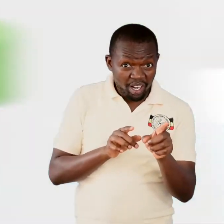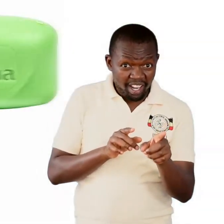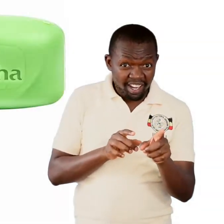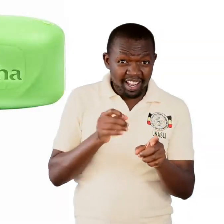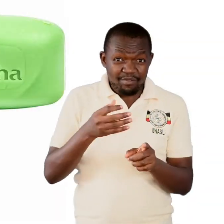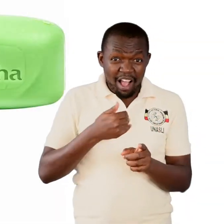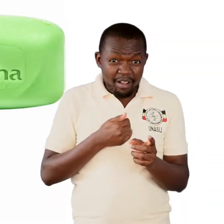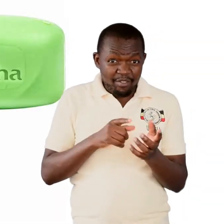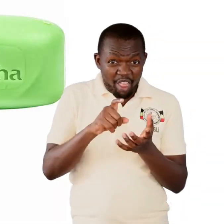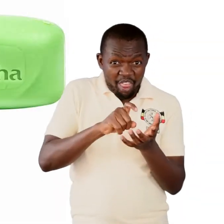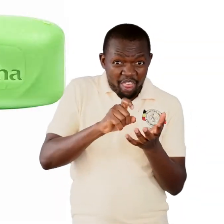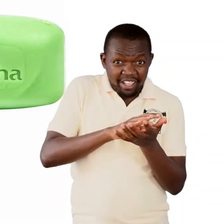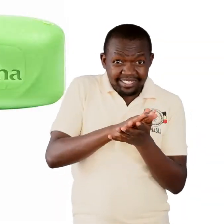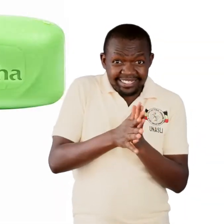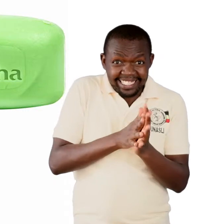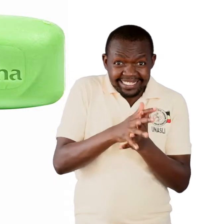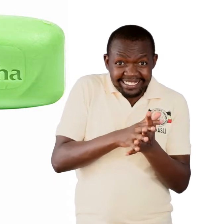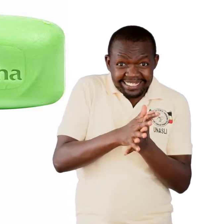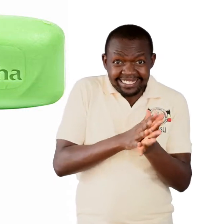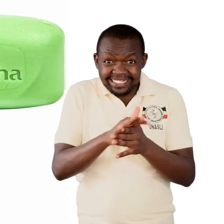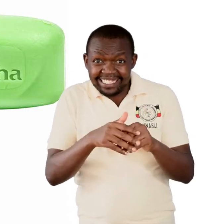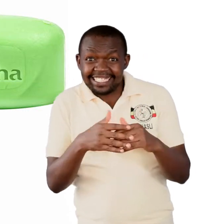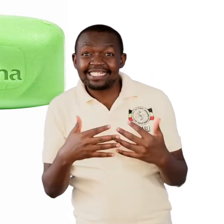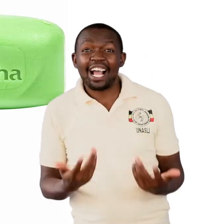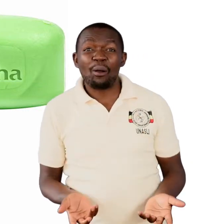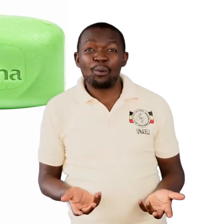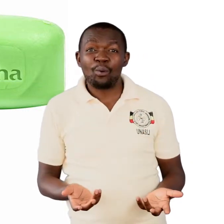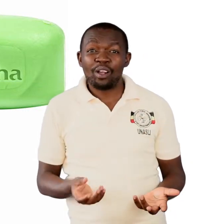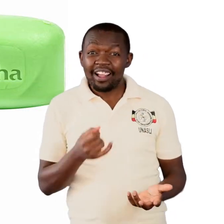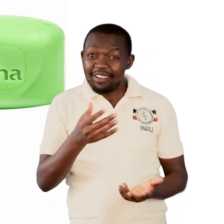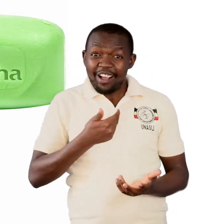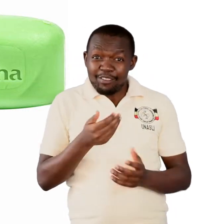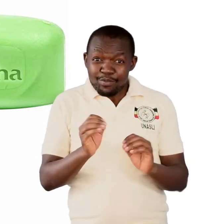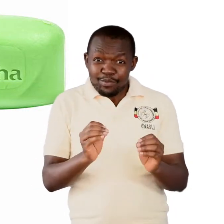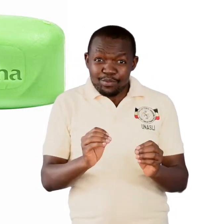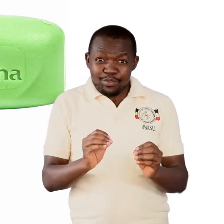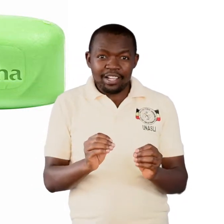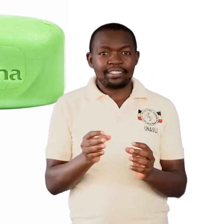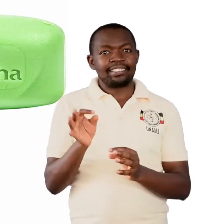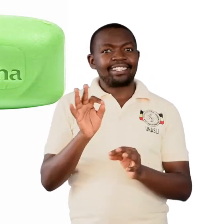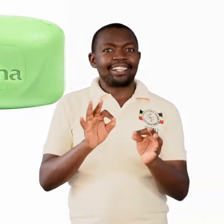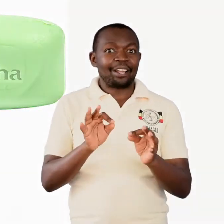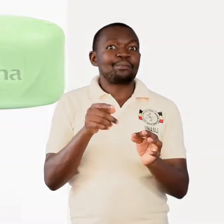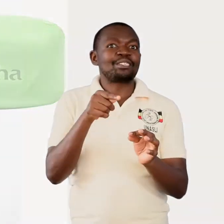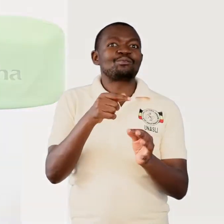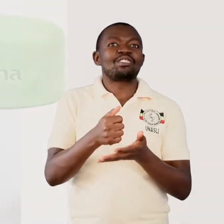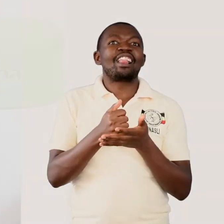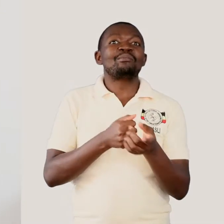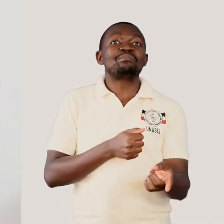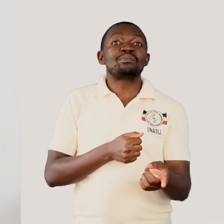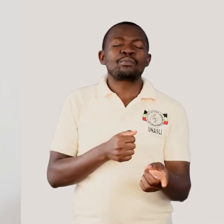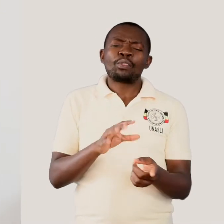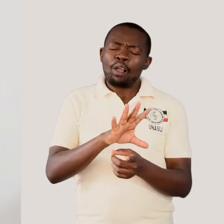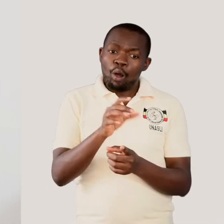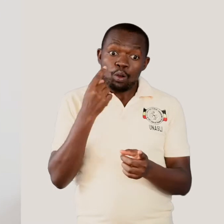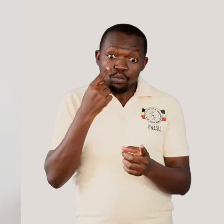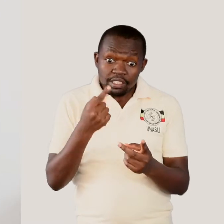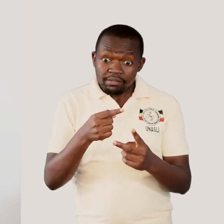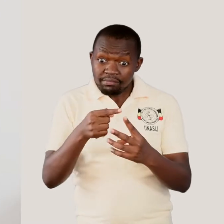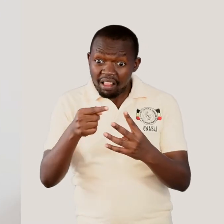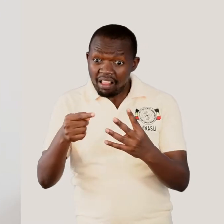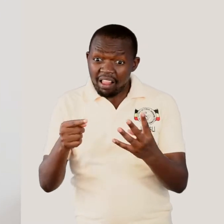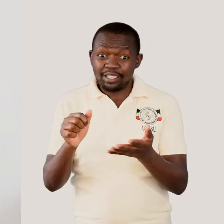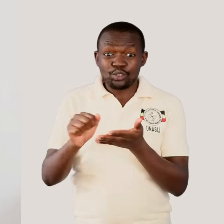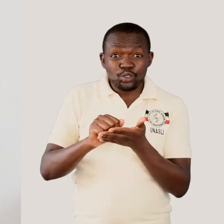the soap we are using to wash our hands regularly, are all a result of the knowledge of chemistry.